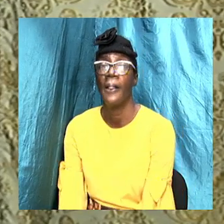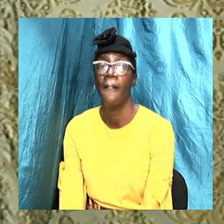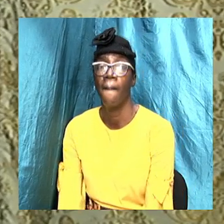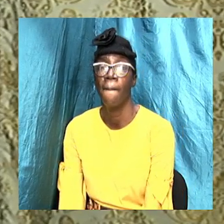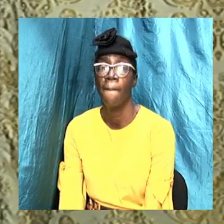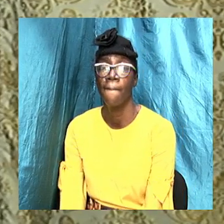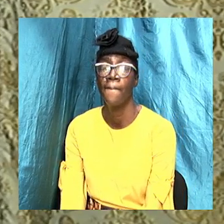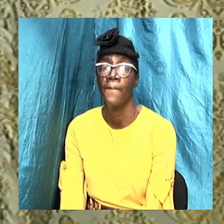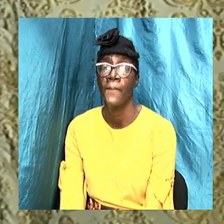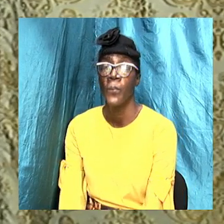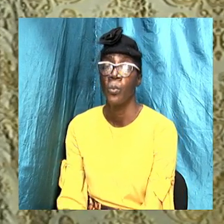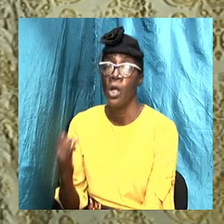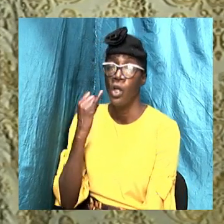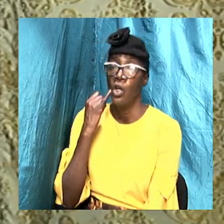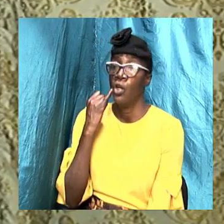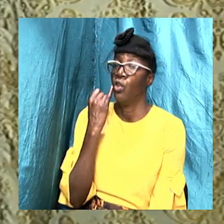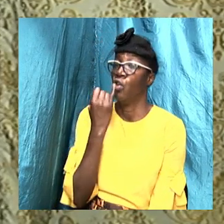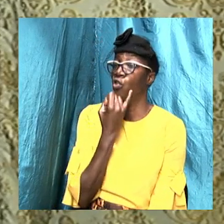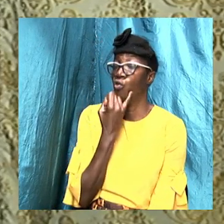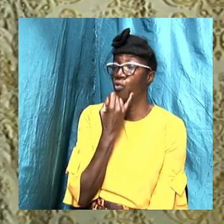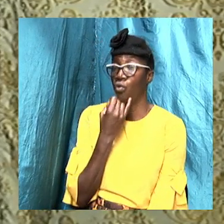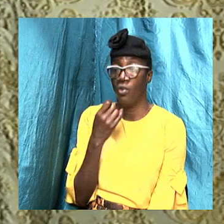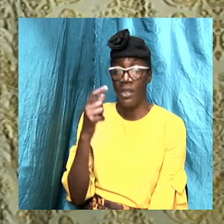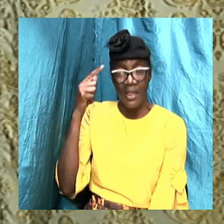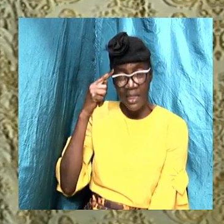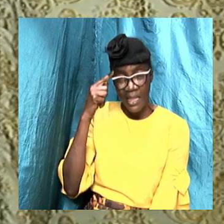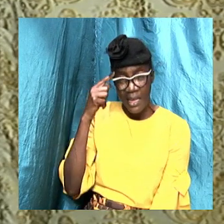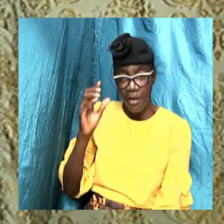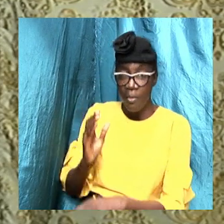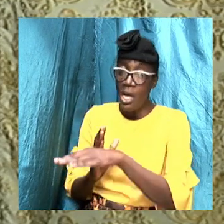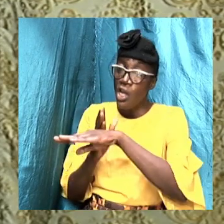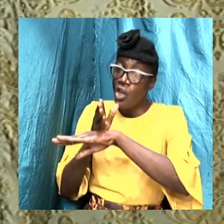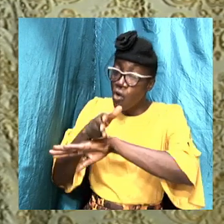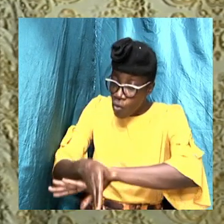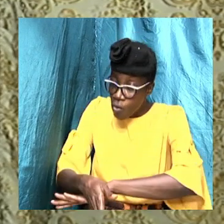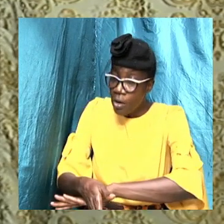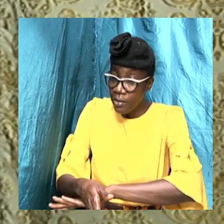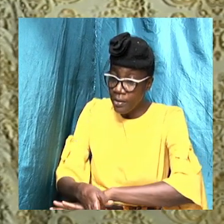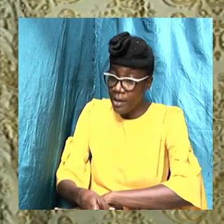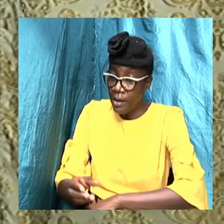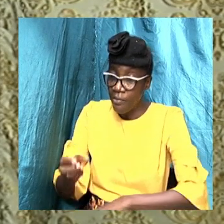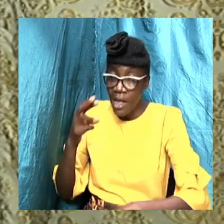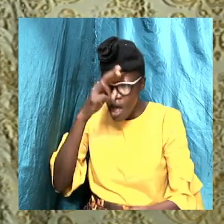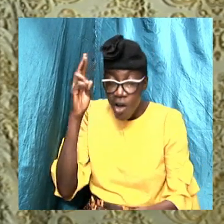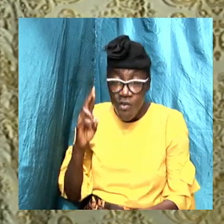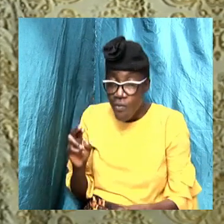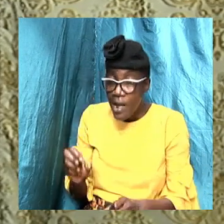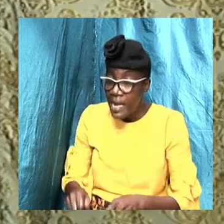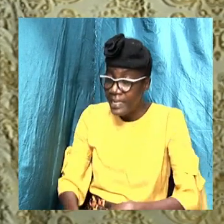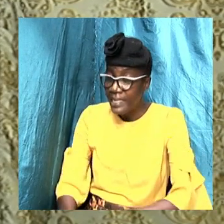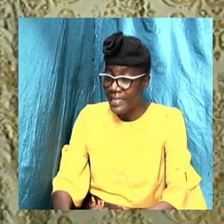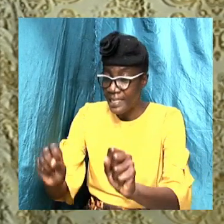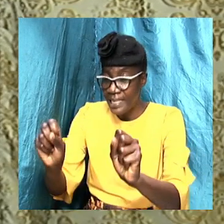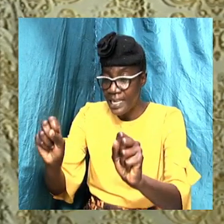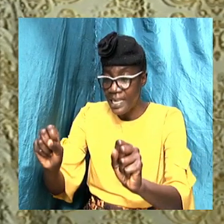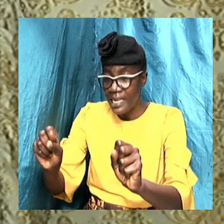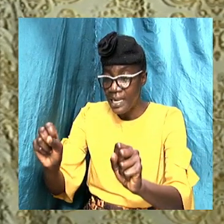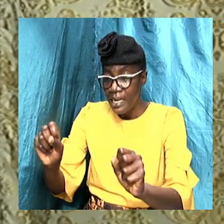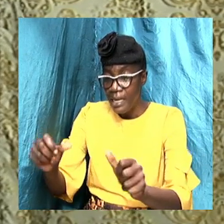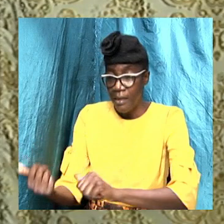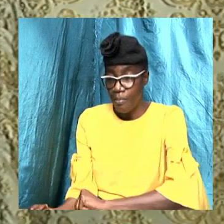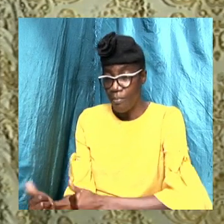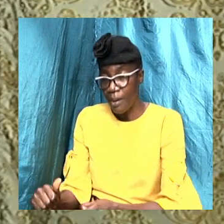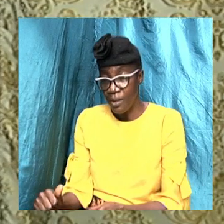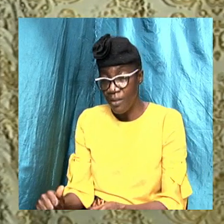That which the Jews considered to be the crossing of the Red Sea, the apostle called baptism. That which they believed to be a cloud